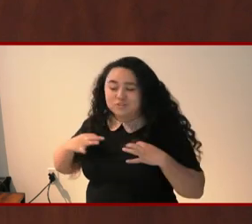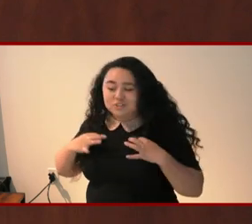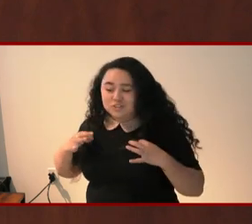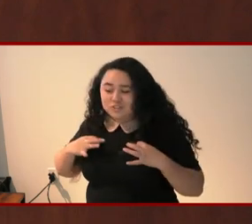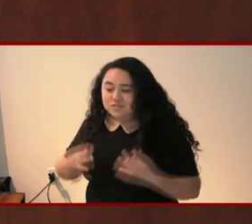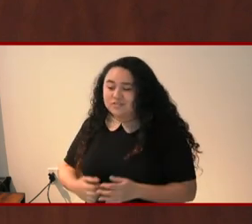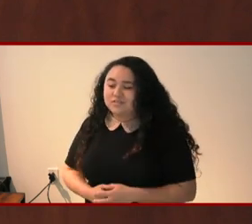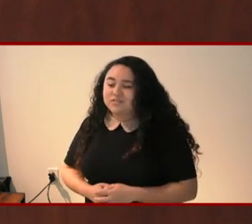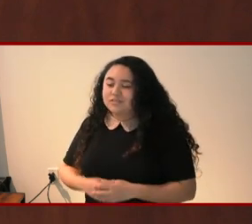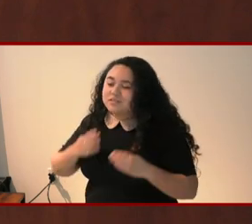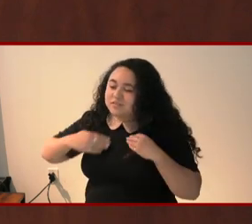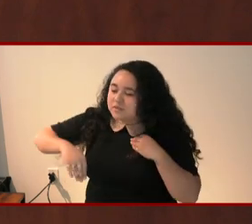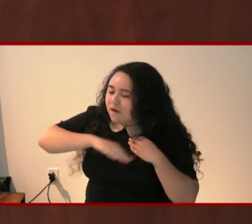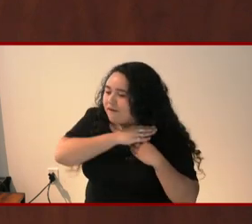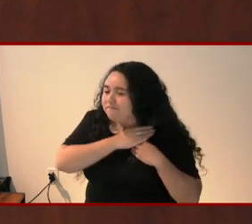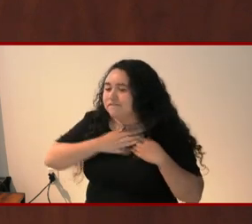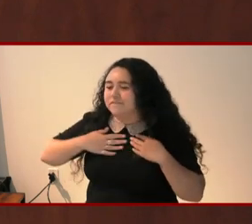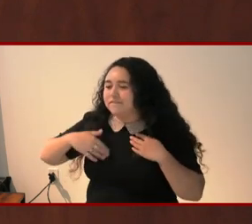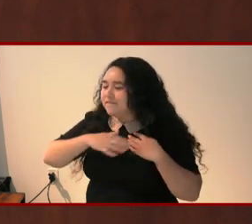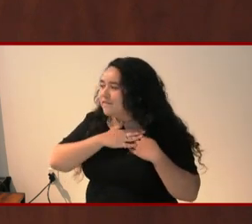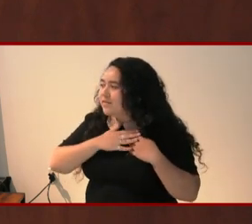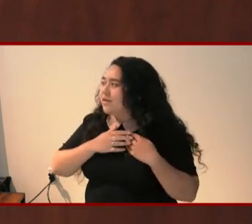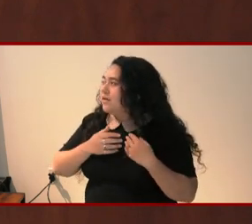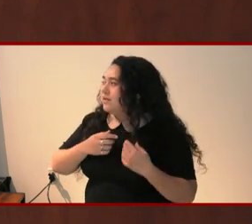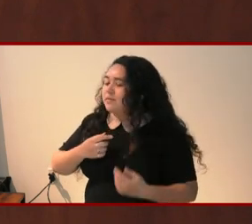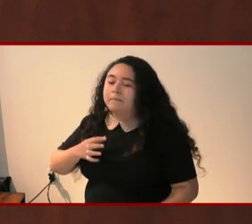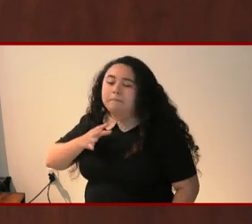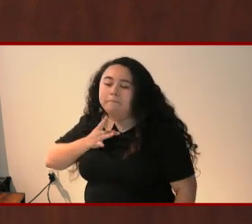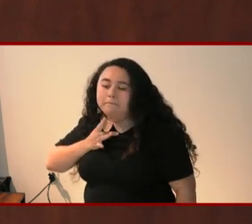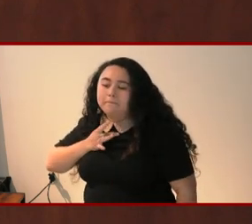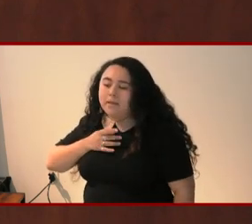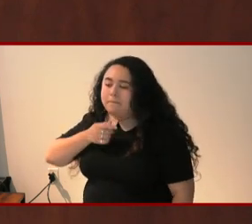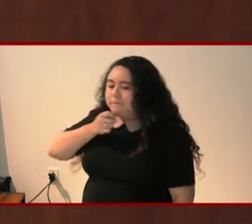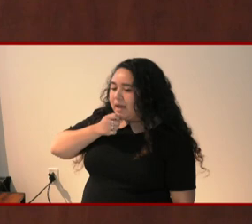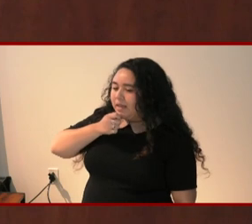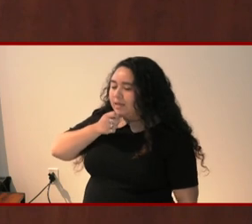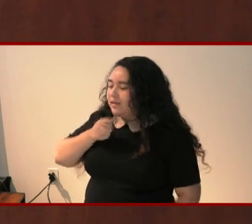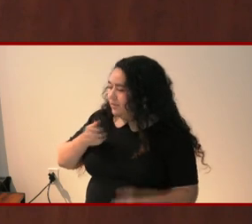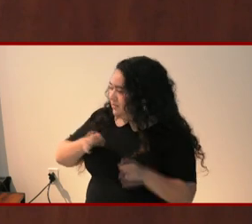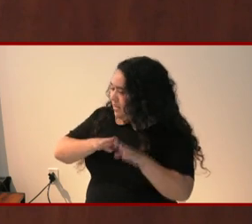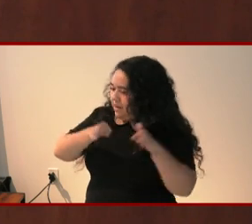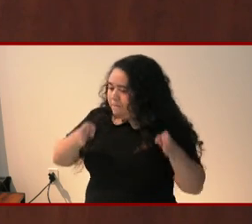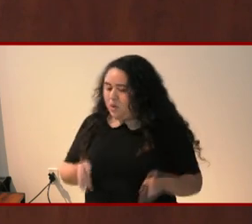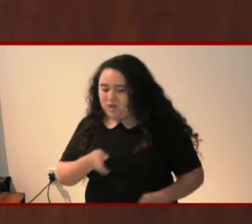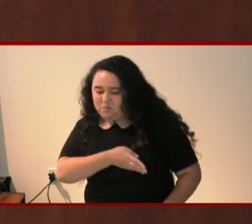a scarf, a microphone, and I'm standing next to a podium.